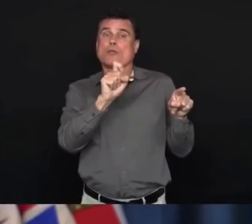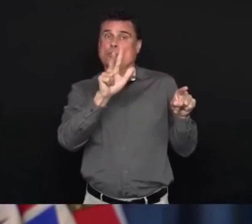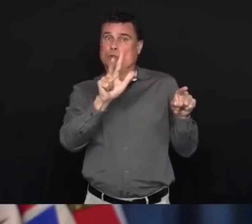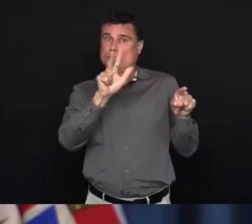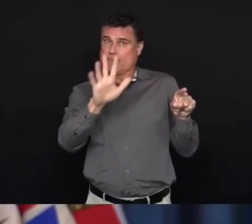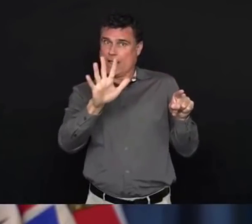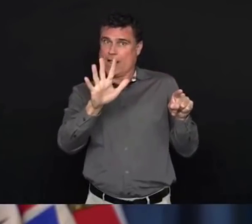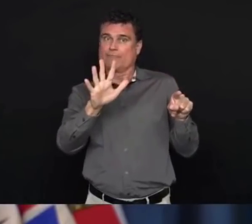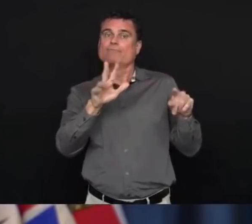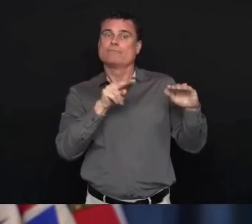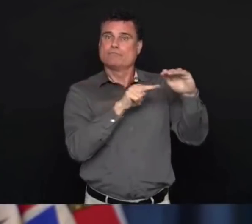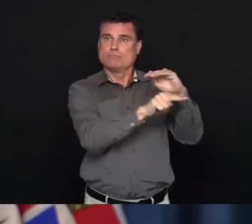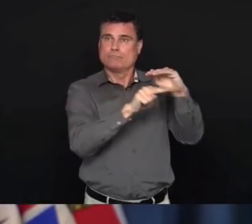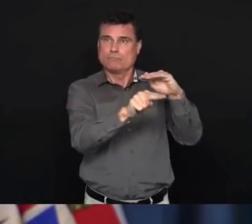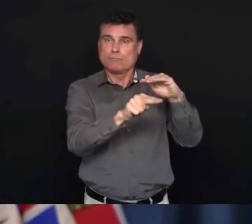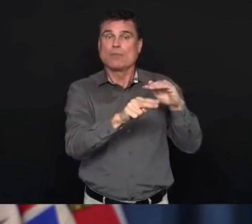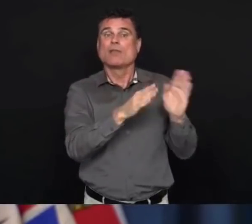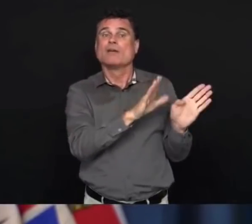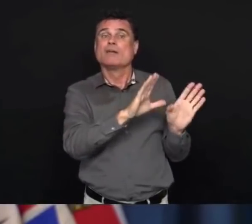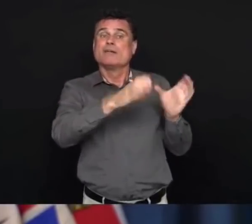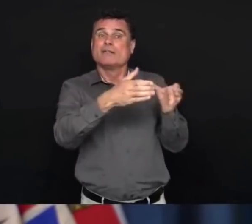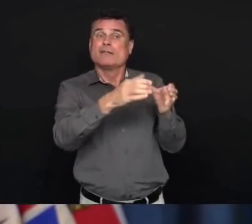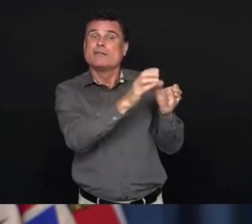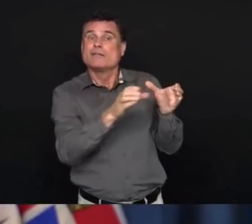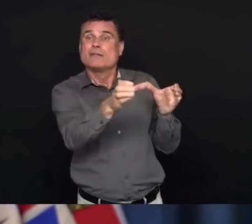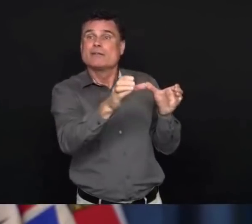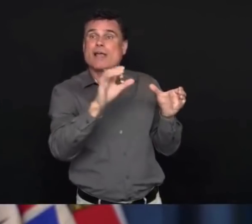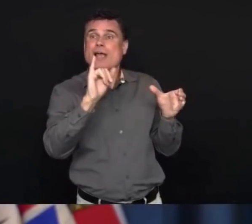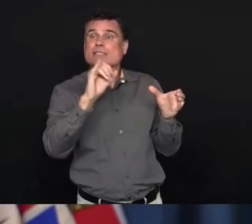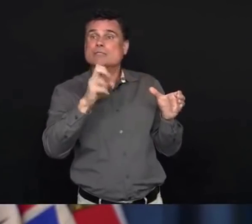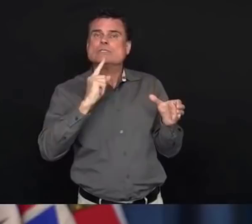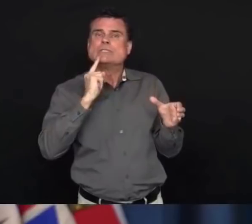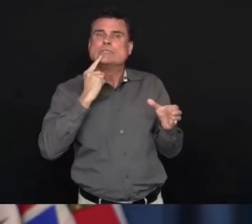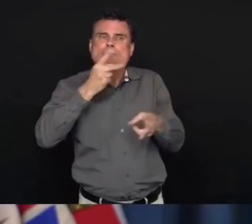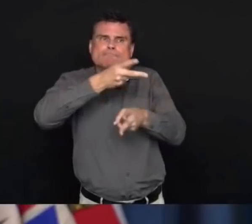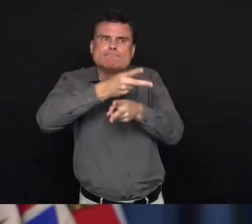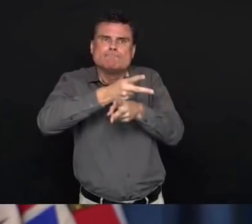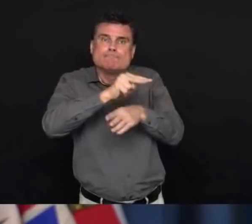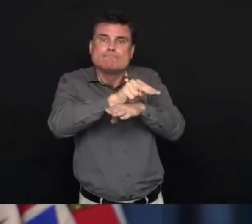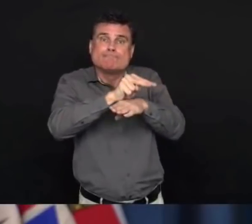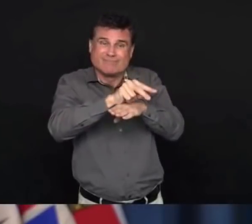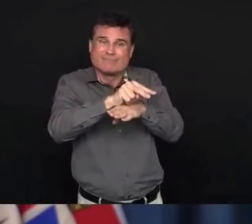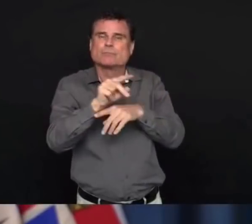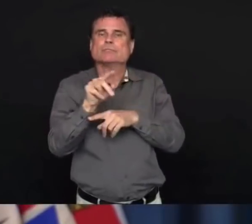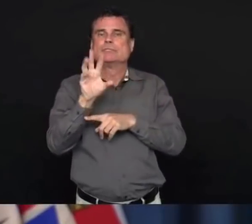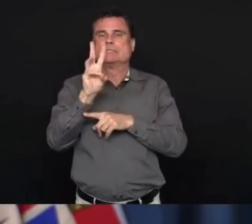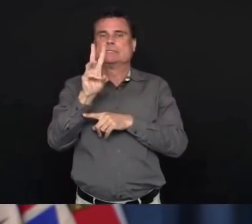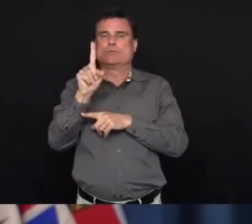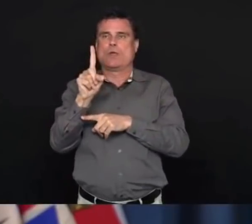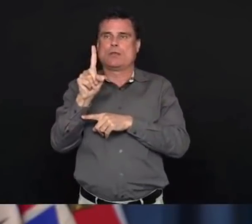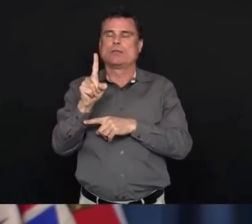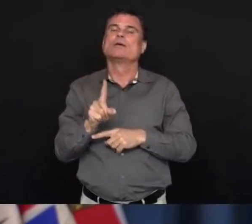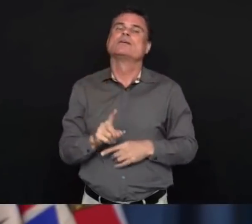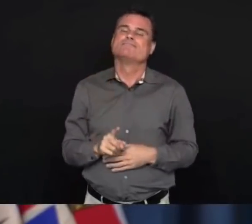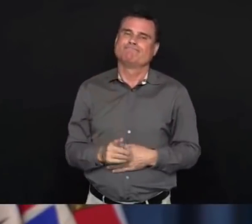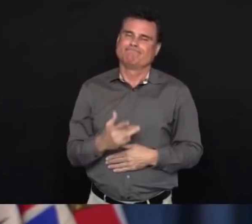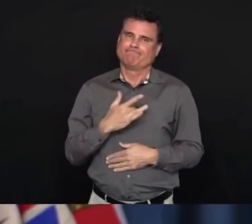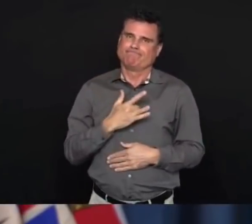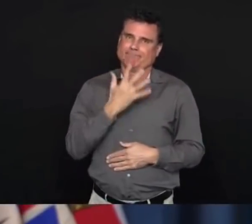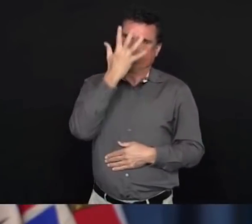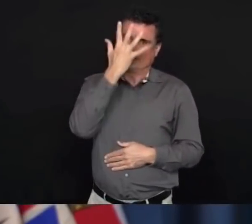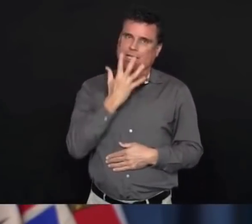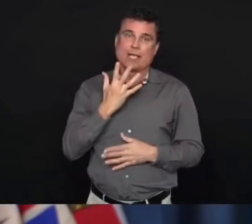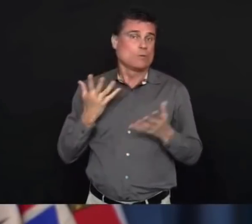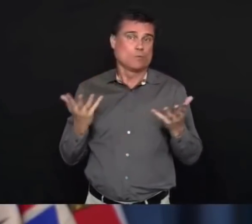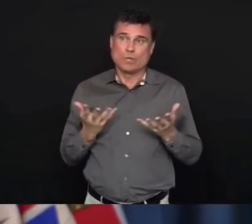have deaths from COVID-19 in BC, and there were 5 recorded in the last 24 hours, bringing